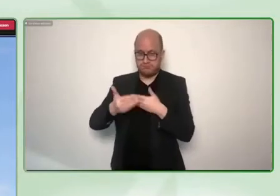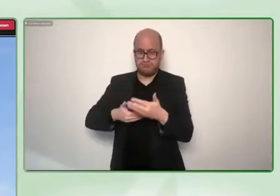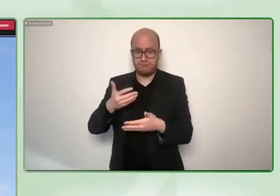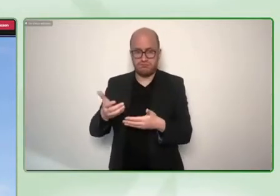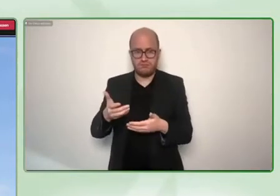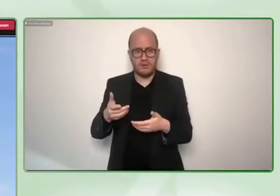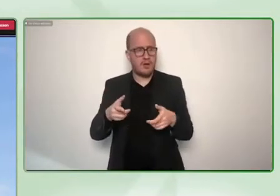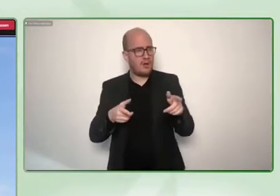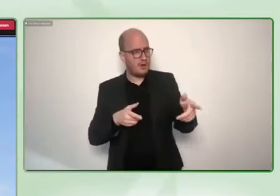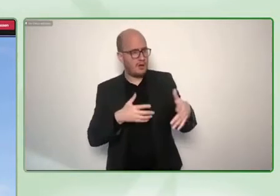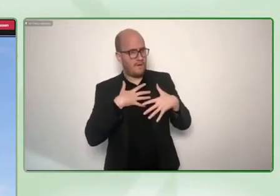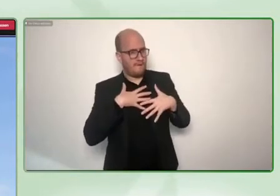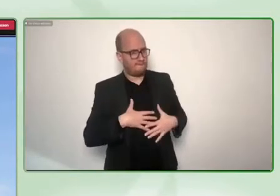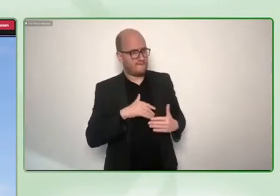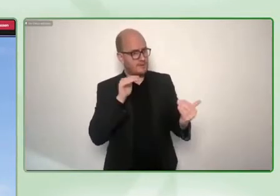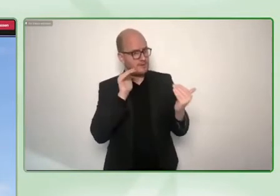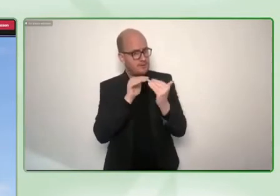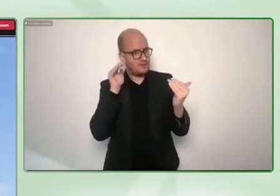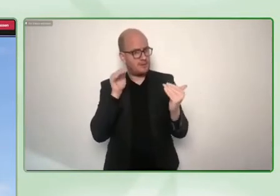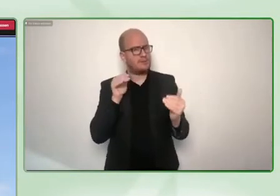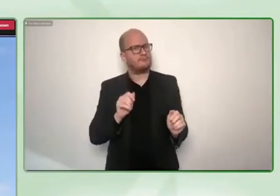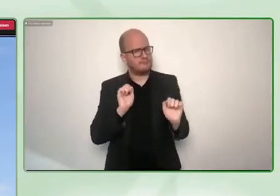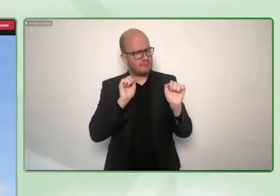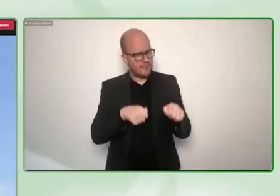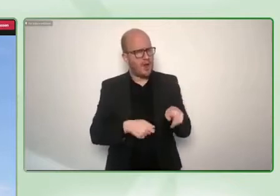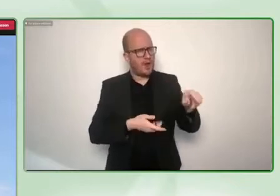up and flexibility but at the same time keeping